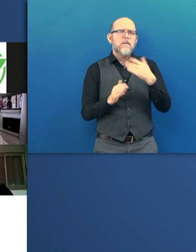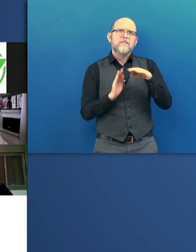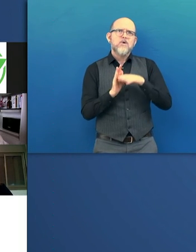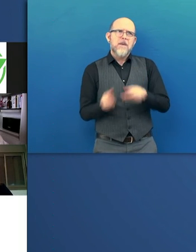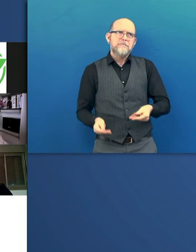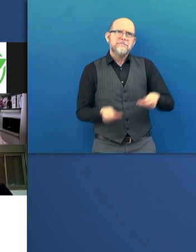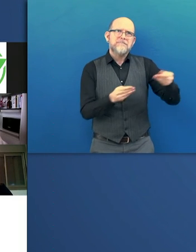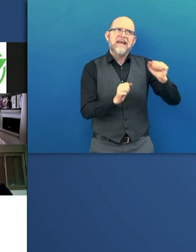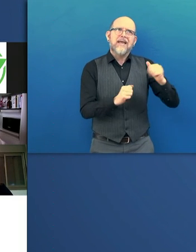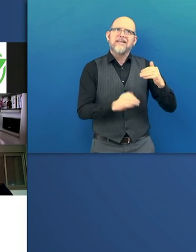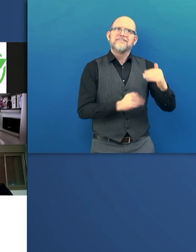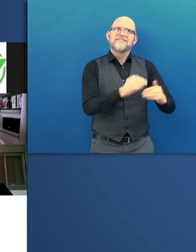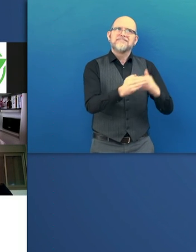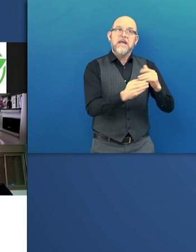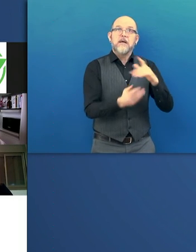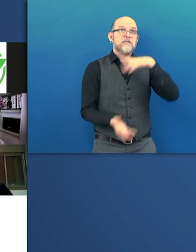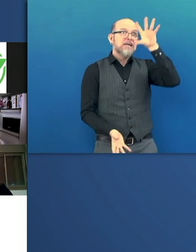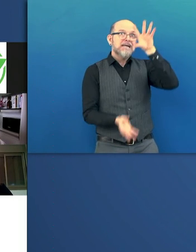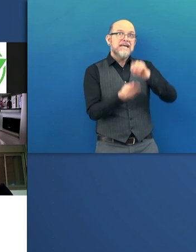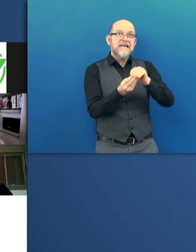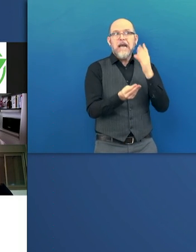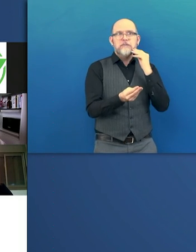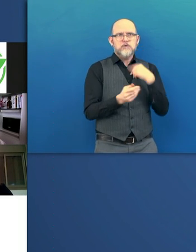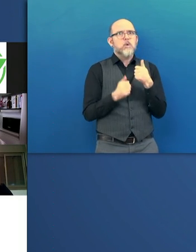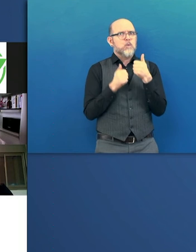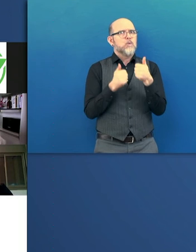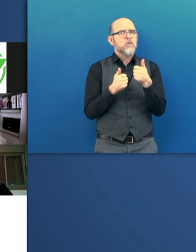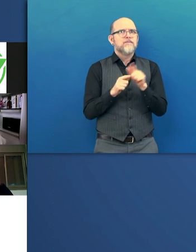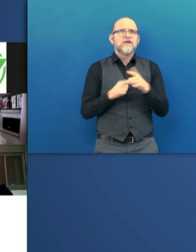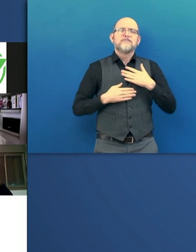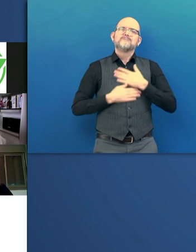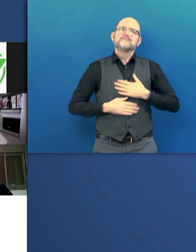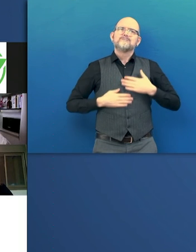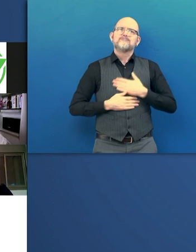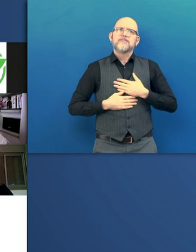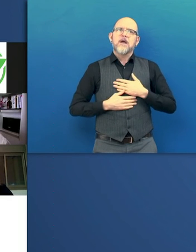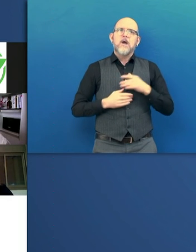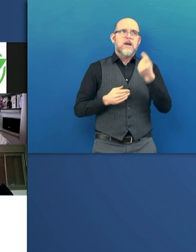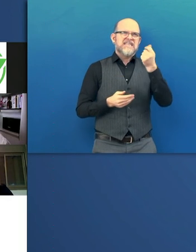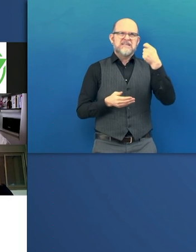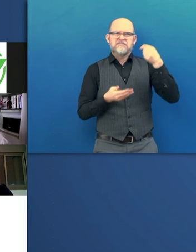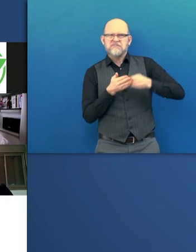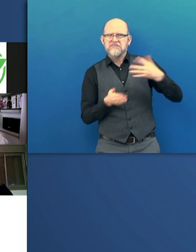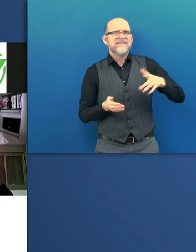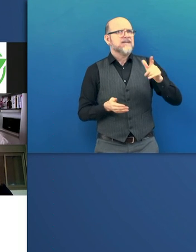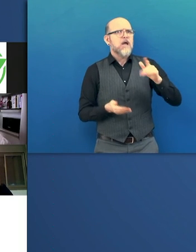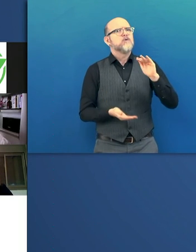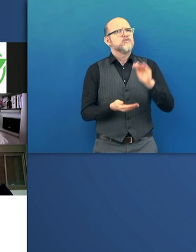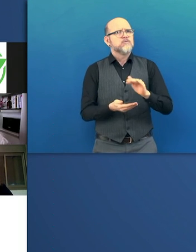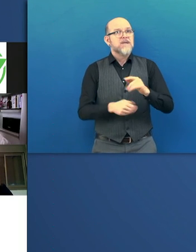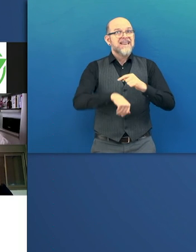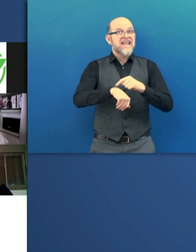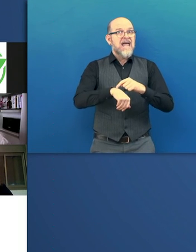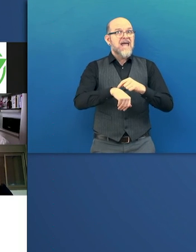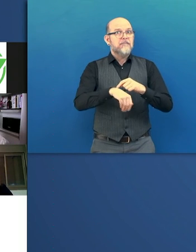measurable outcomes. And we wanted to minimize the cost, time allocation and the hurdles and